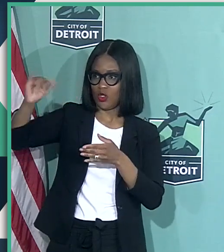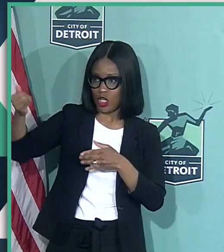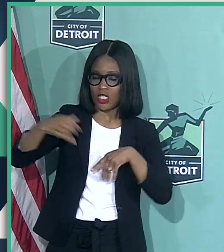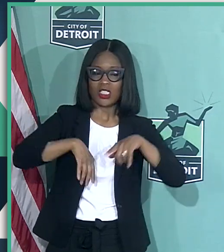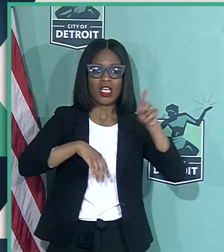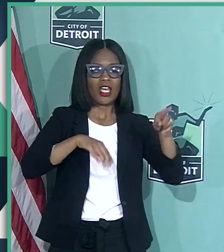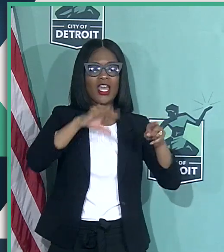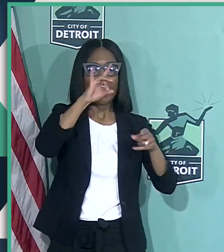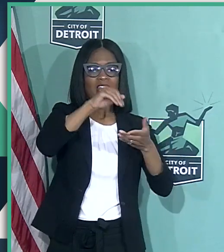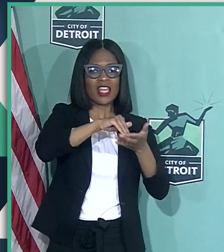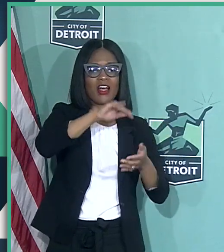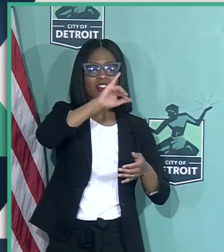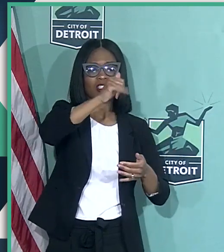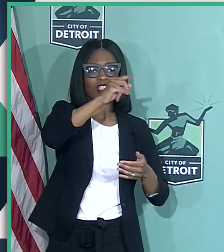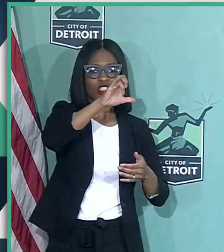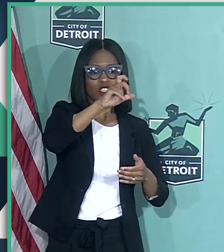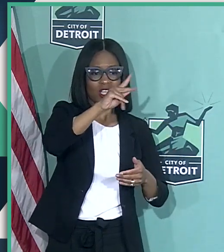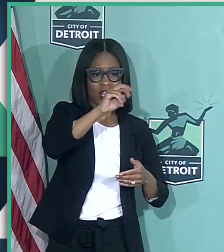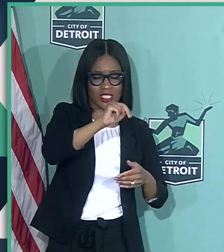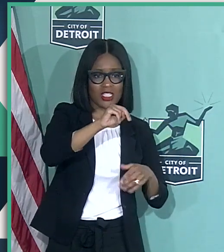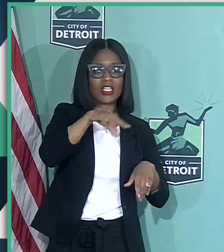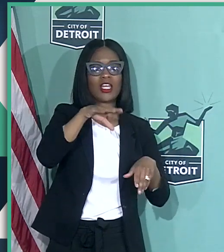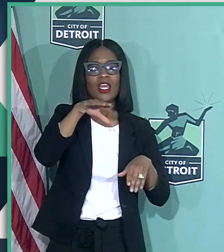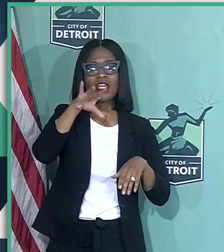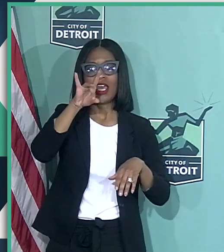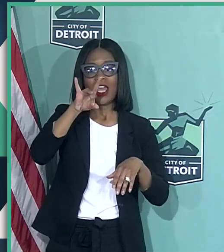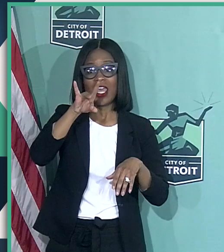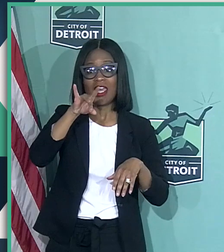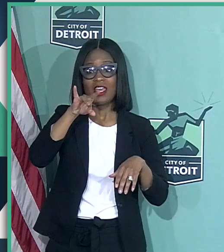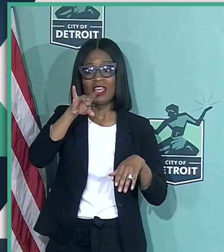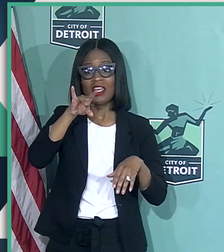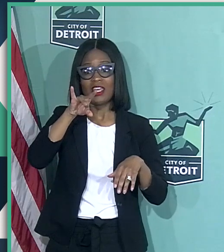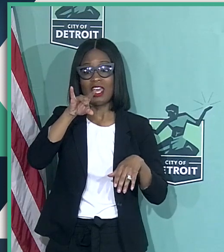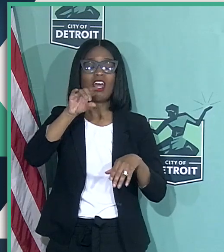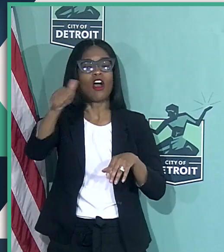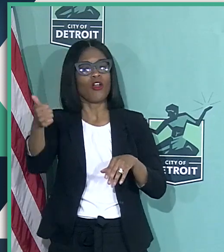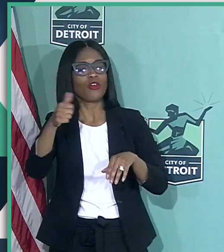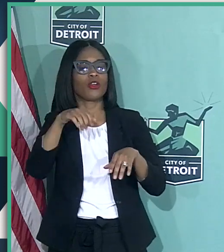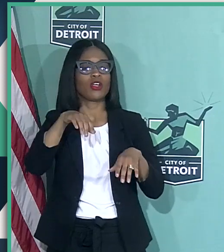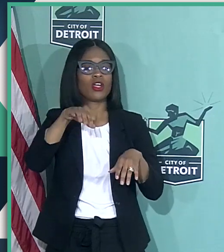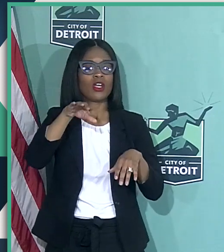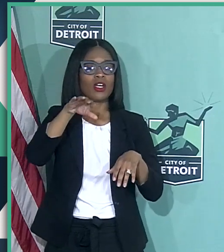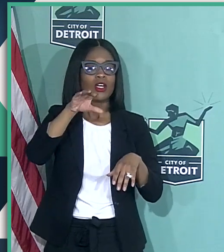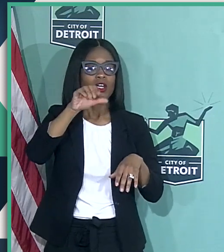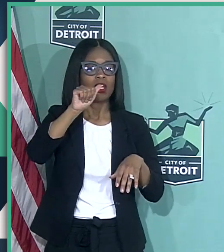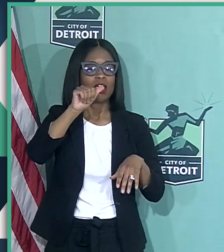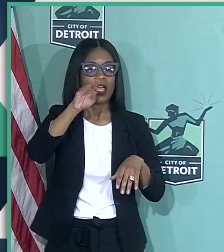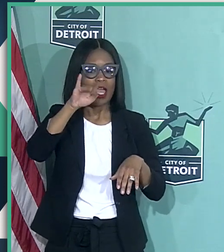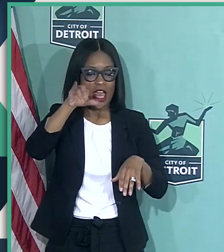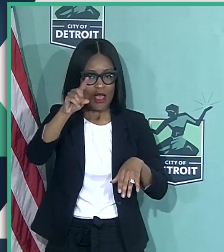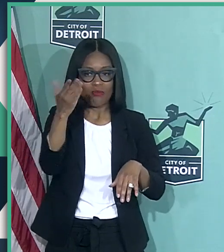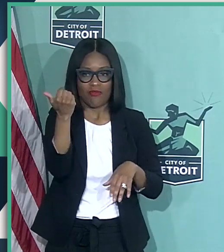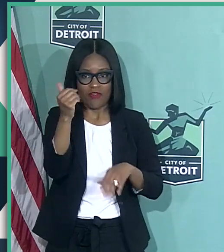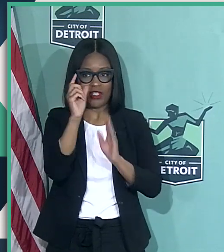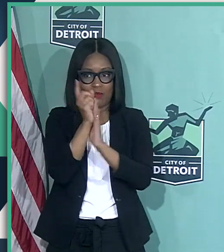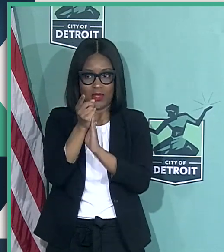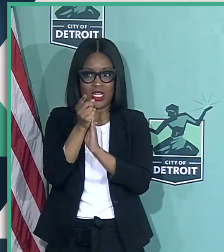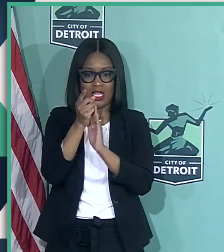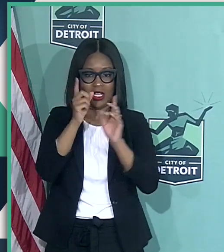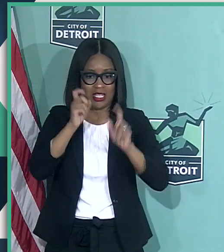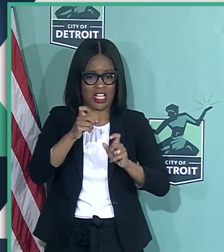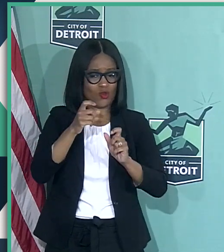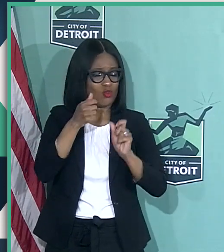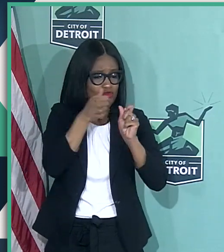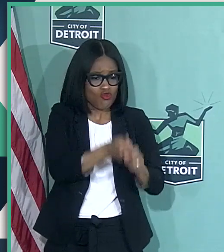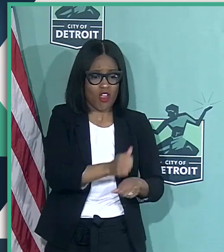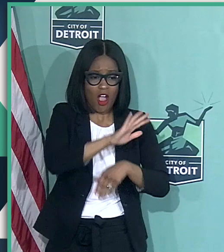and about 8,000 using the Abbott 15-minute tests. And we track every one of these and the